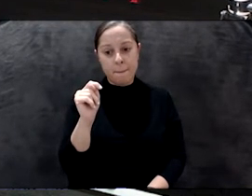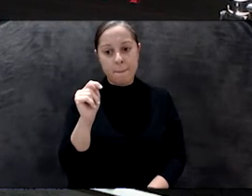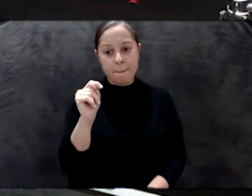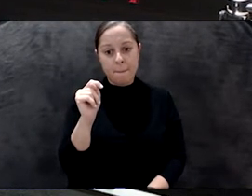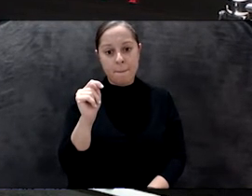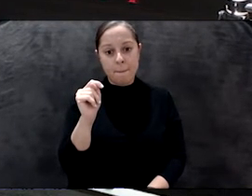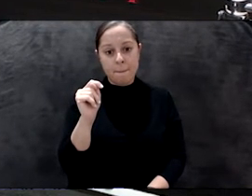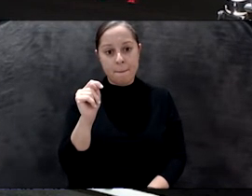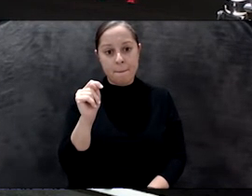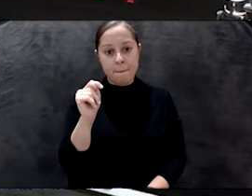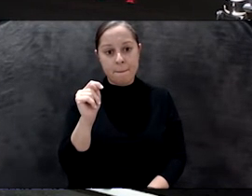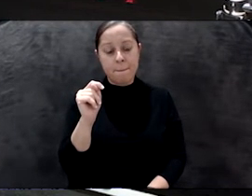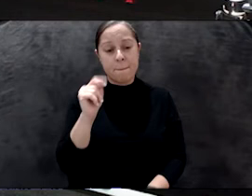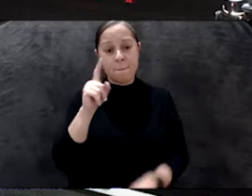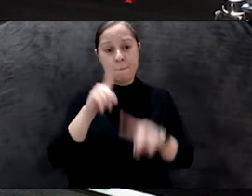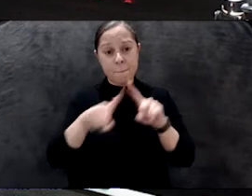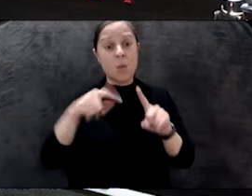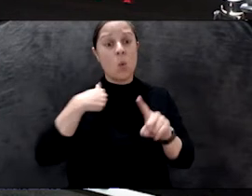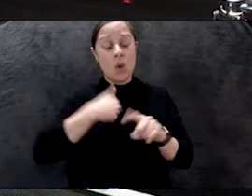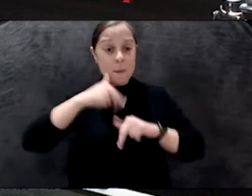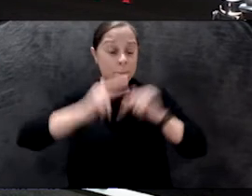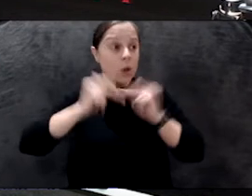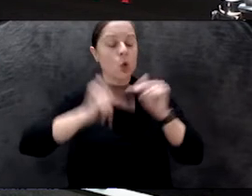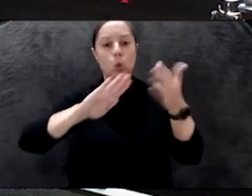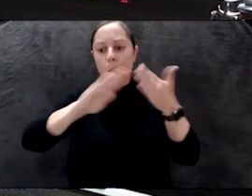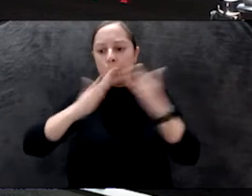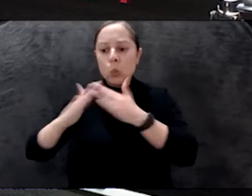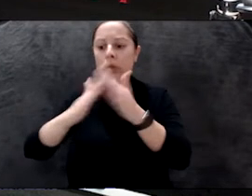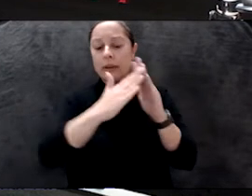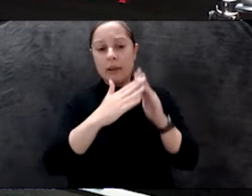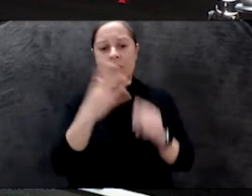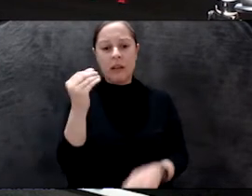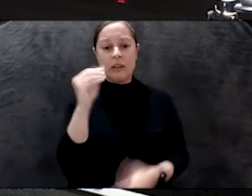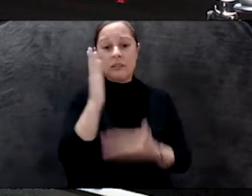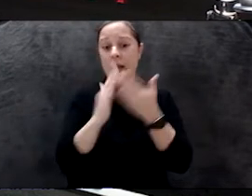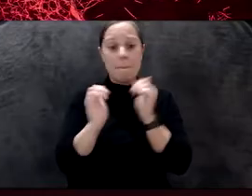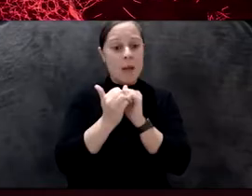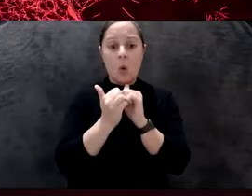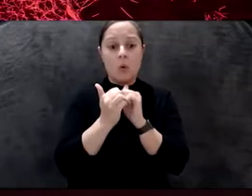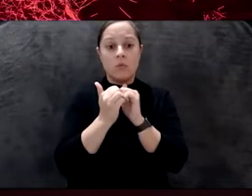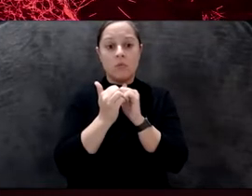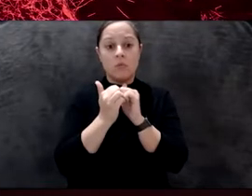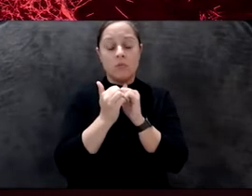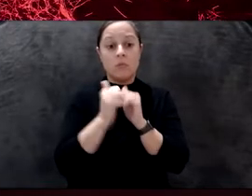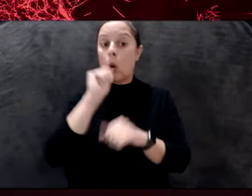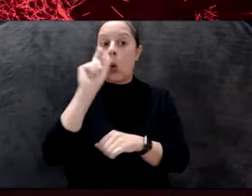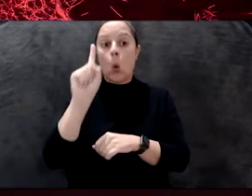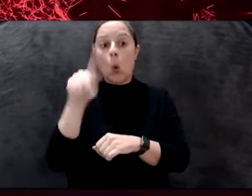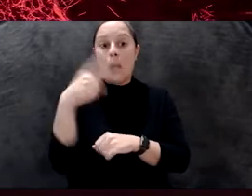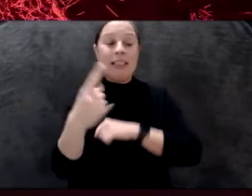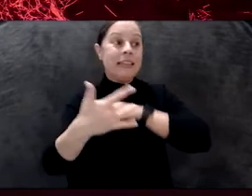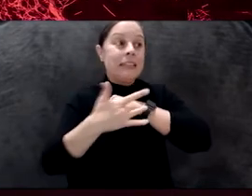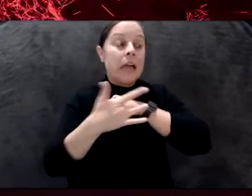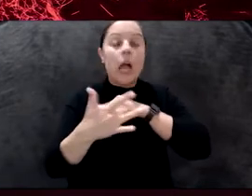building a community that somehow is not only about having kind of a technological, maybe